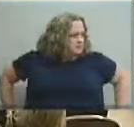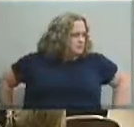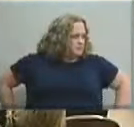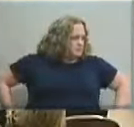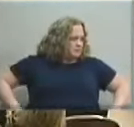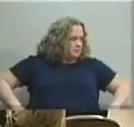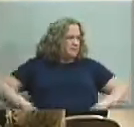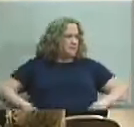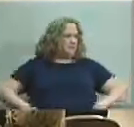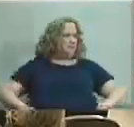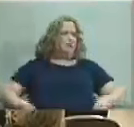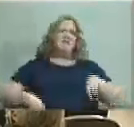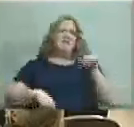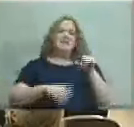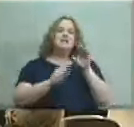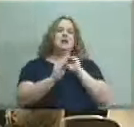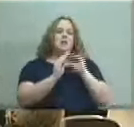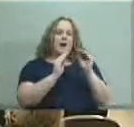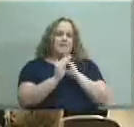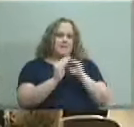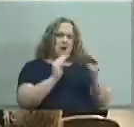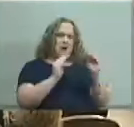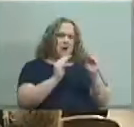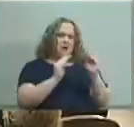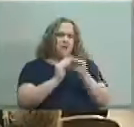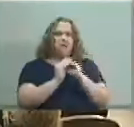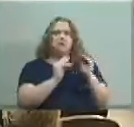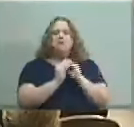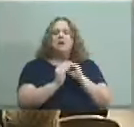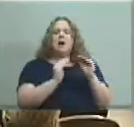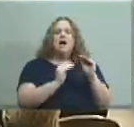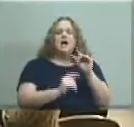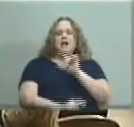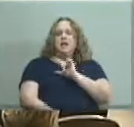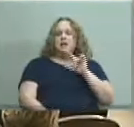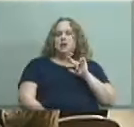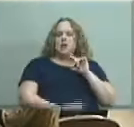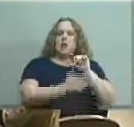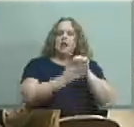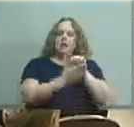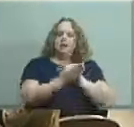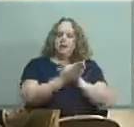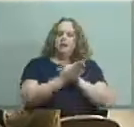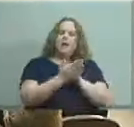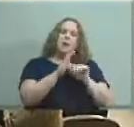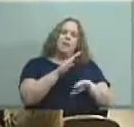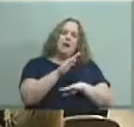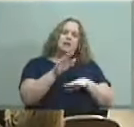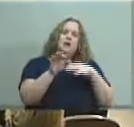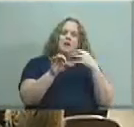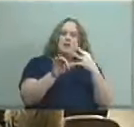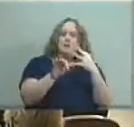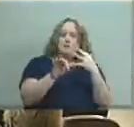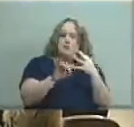actually this is a revised uh legislative agenda based on some feedback and i'll let jonathan go through right so the